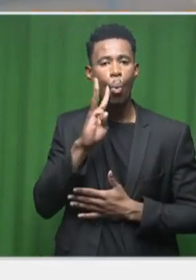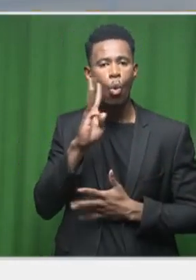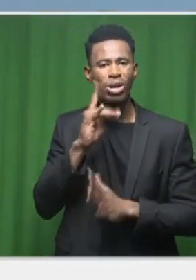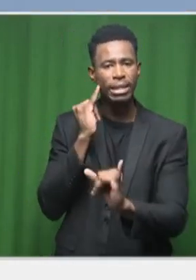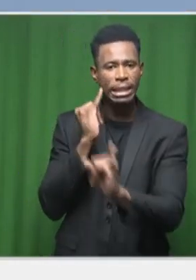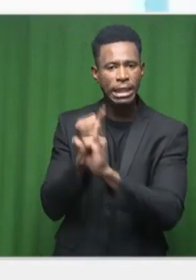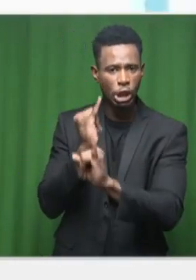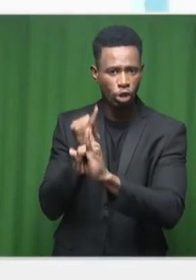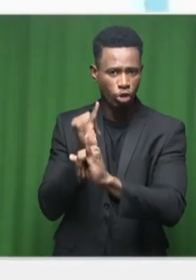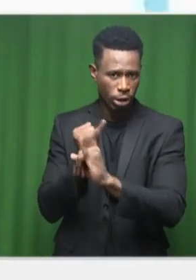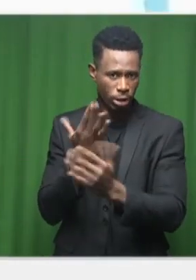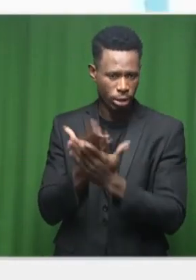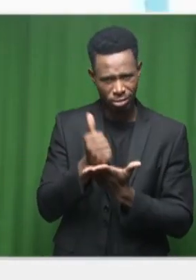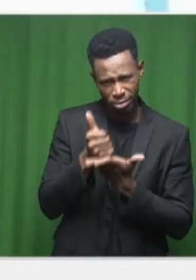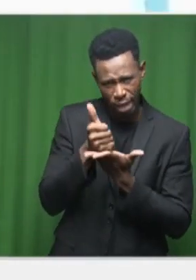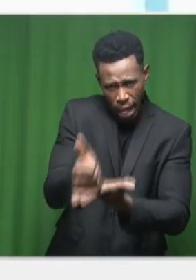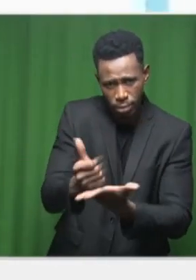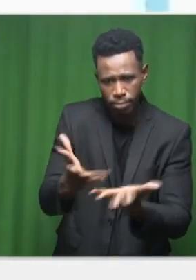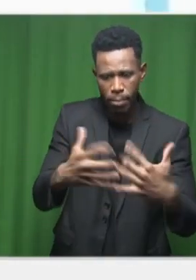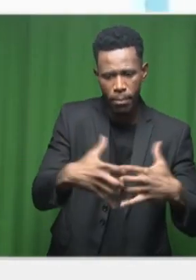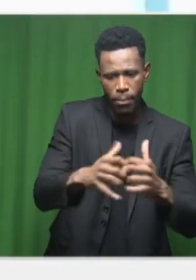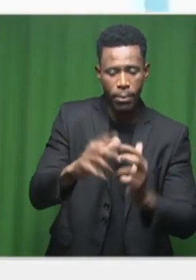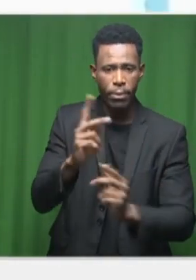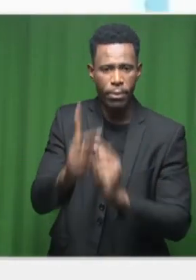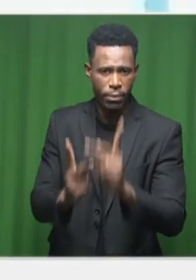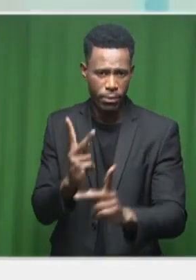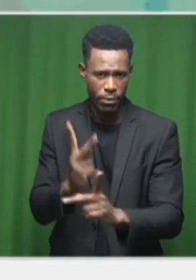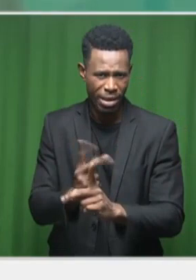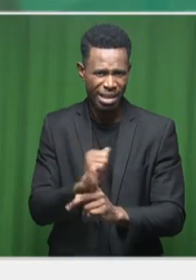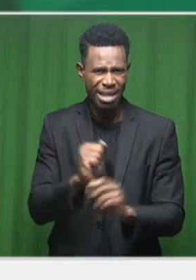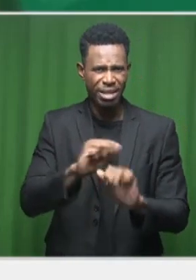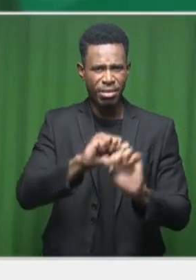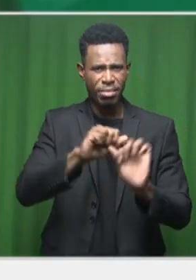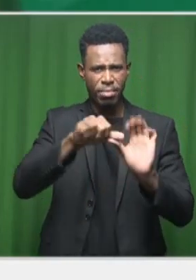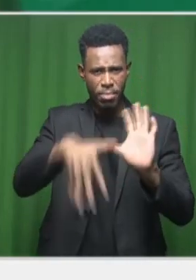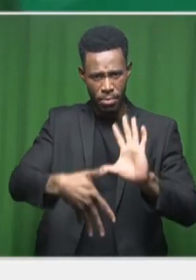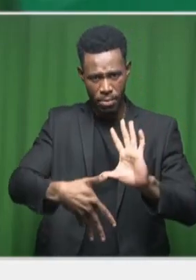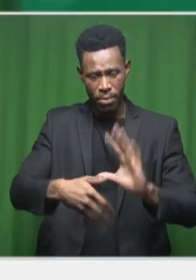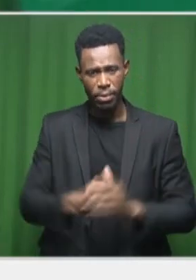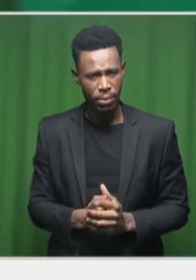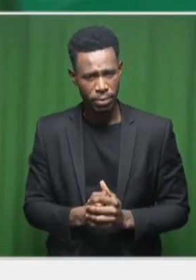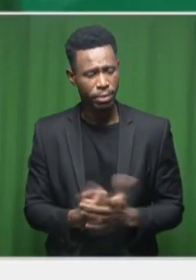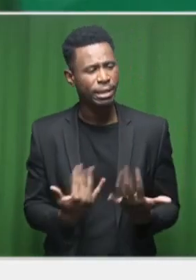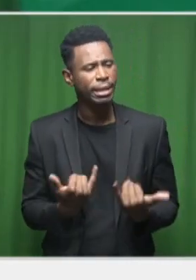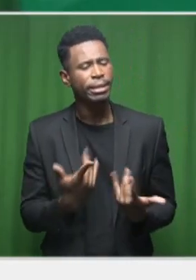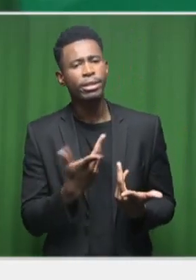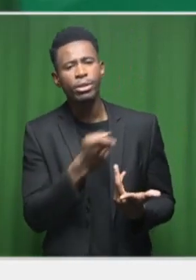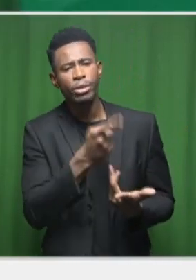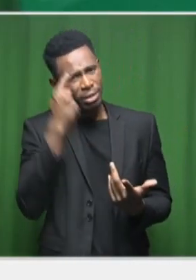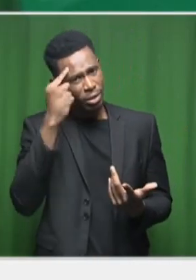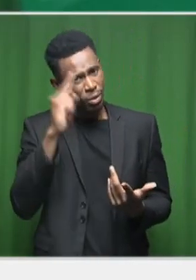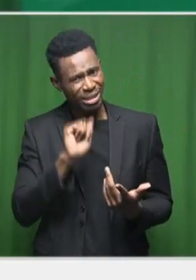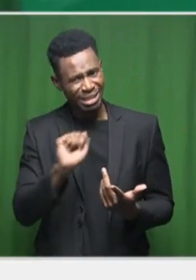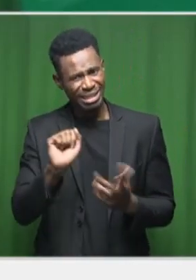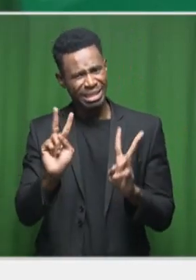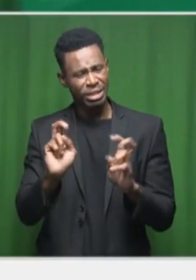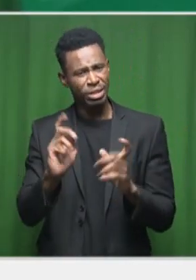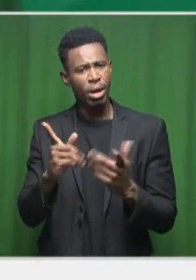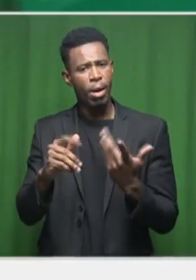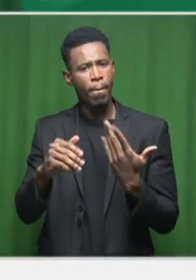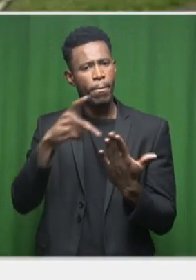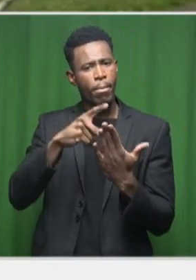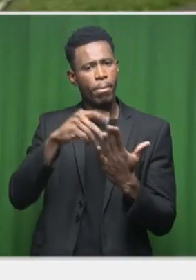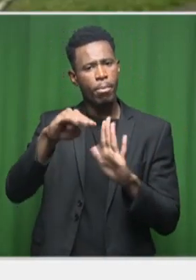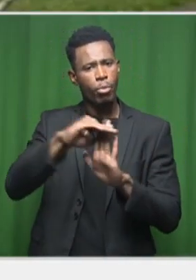collapse here. What would you say would that particular infrastructure program